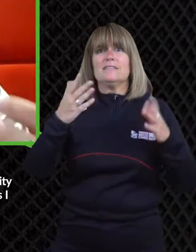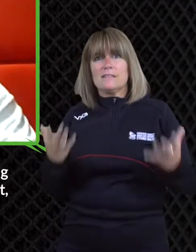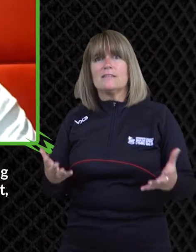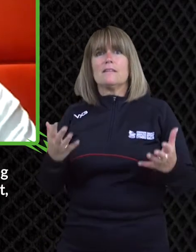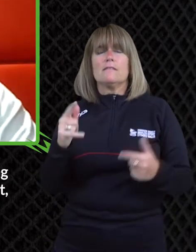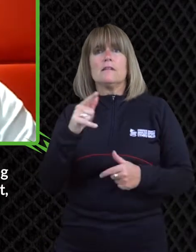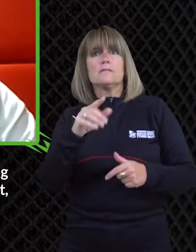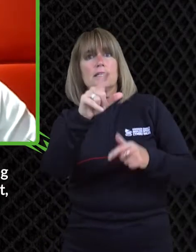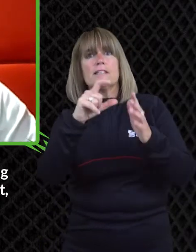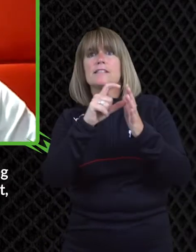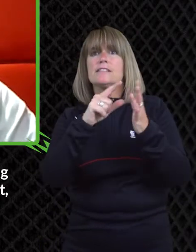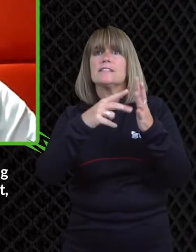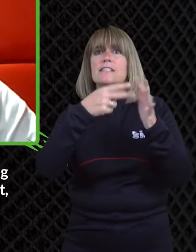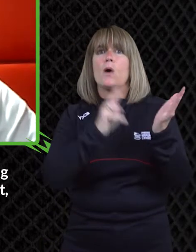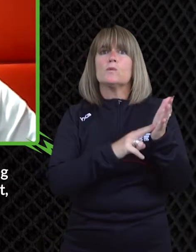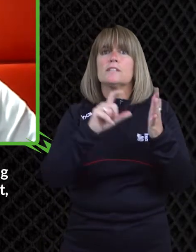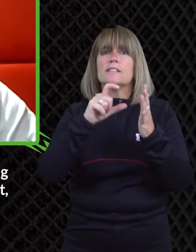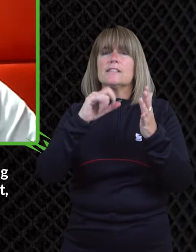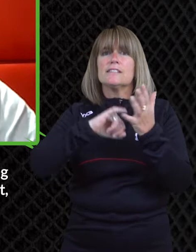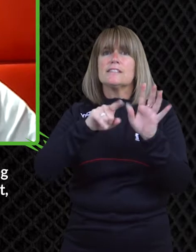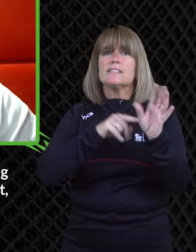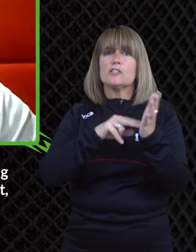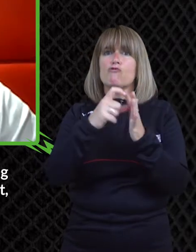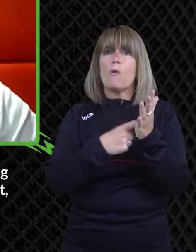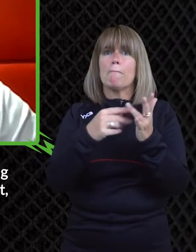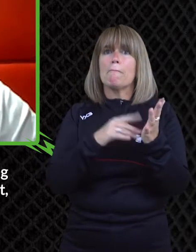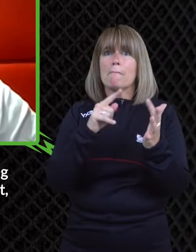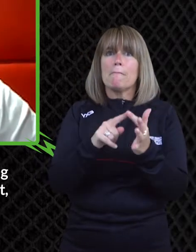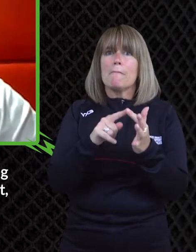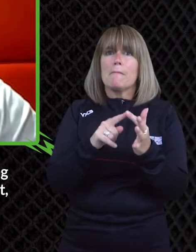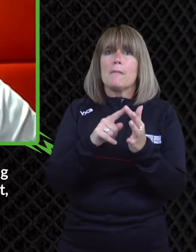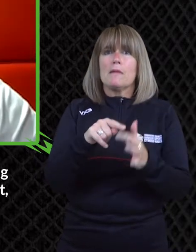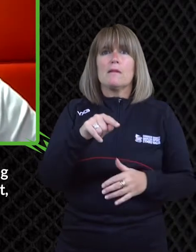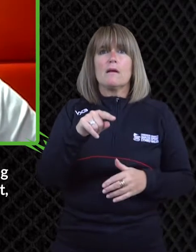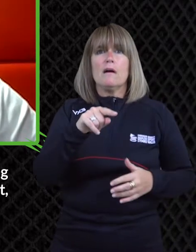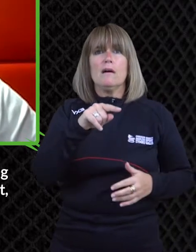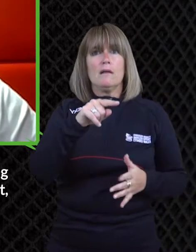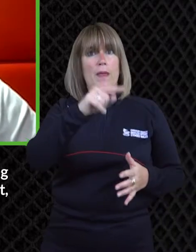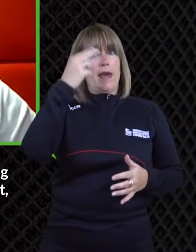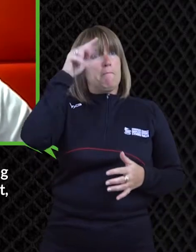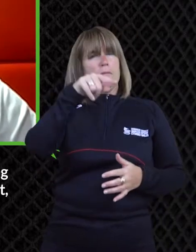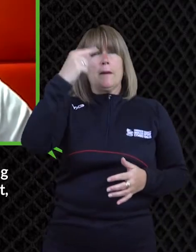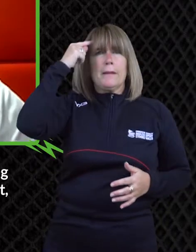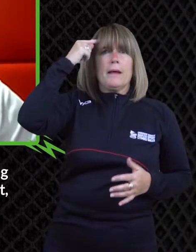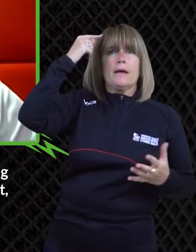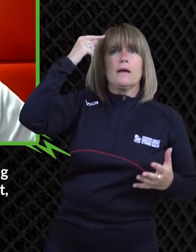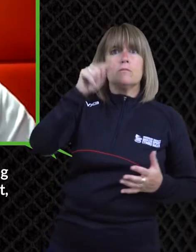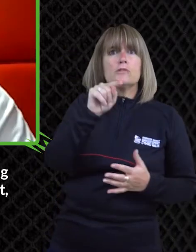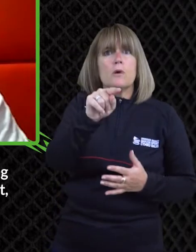but what i mean with that um you know there's a um a model with down syndrome um